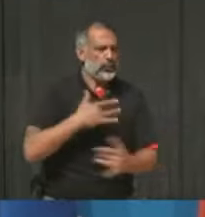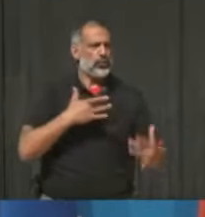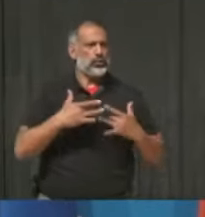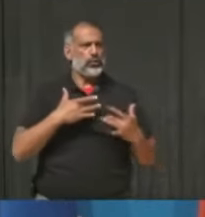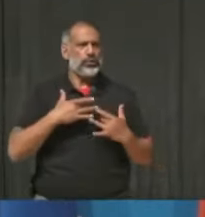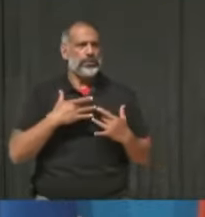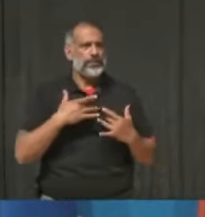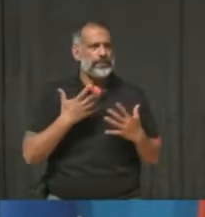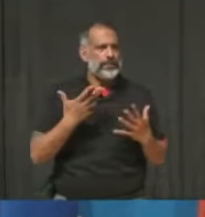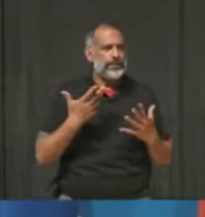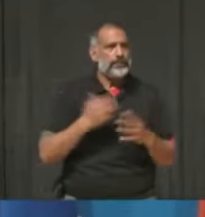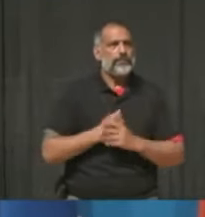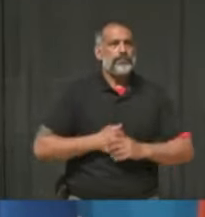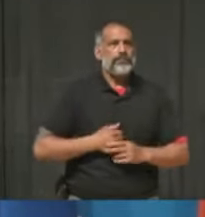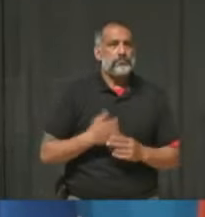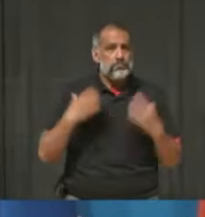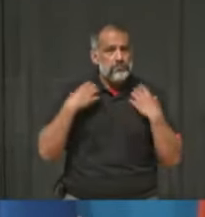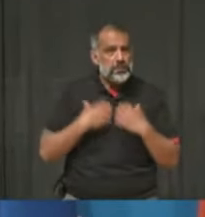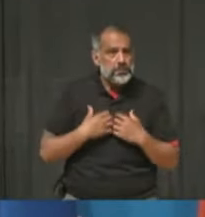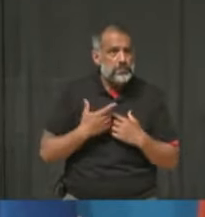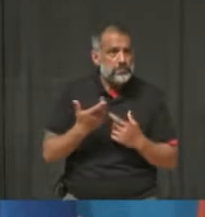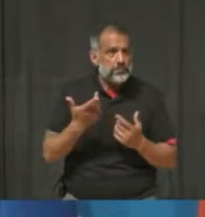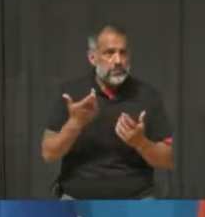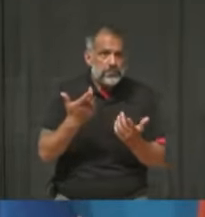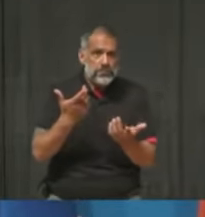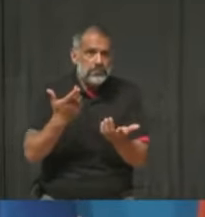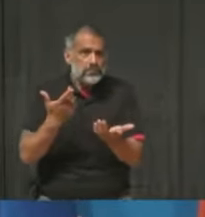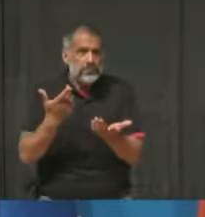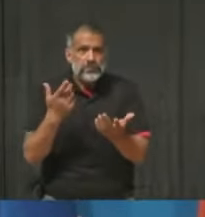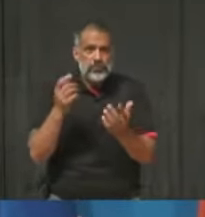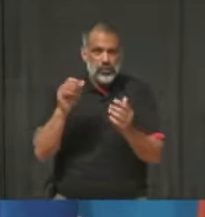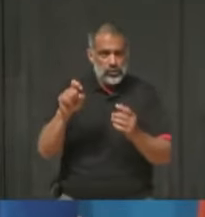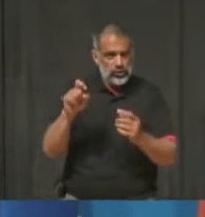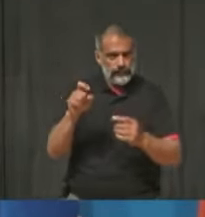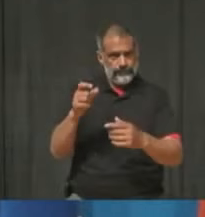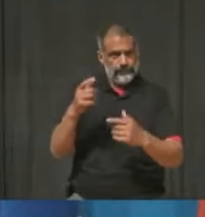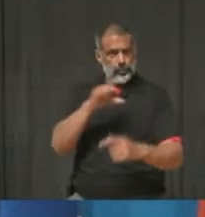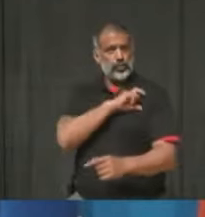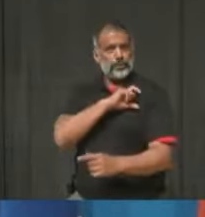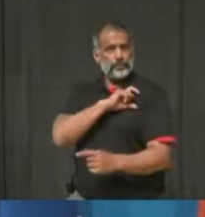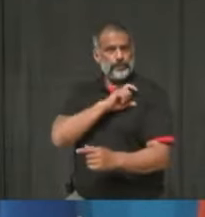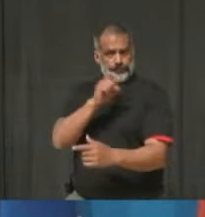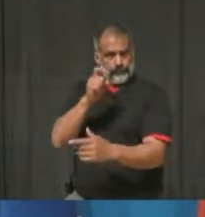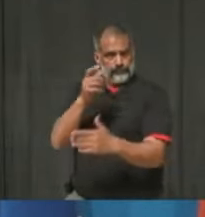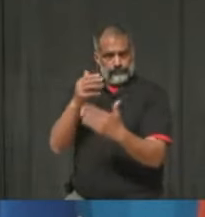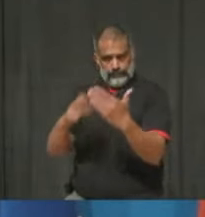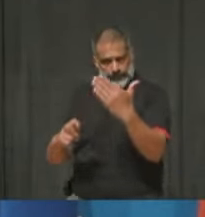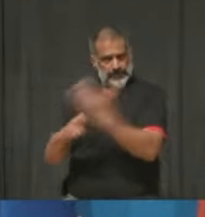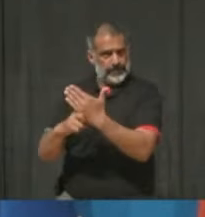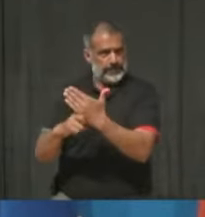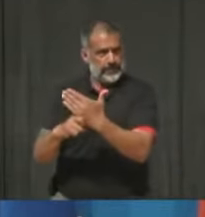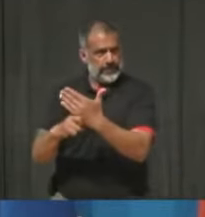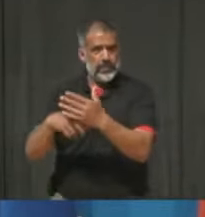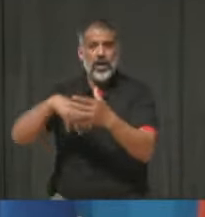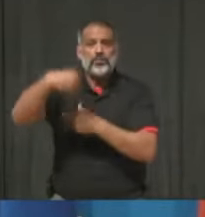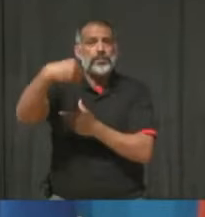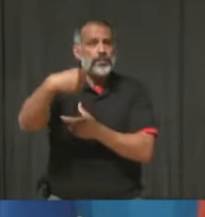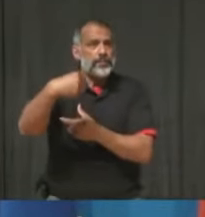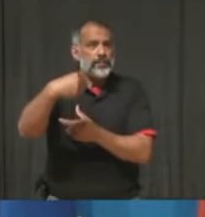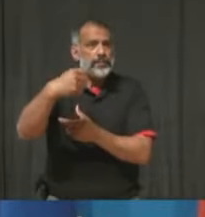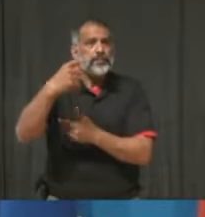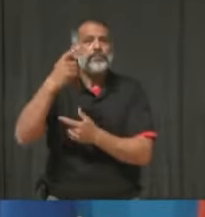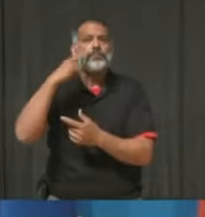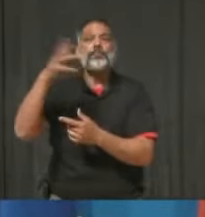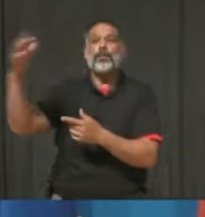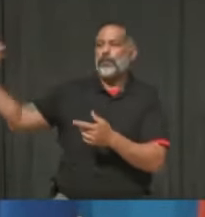idea to kind of do a pause on enforcement for recreation stuff happening in Mississauga because it could draw other people from other areas to the